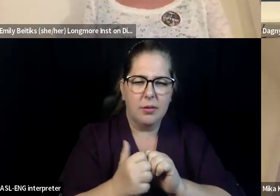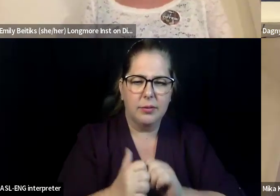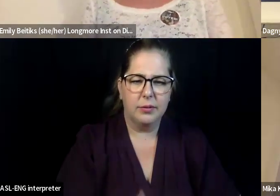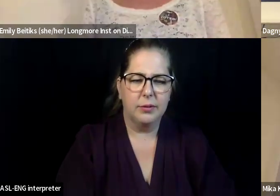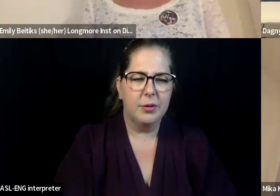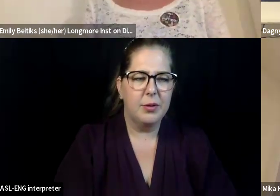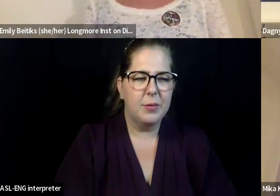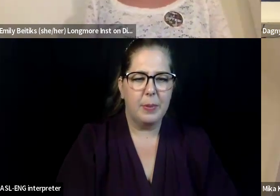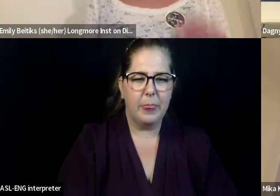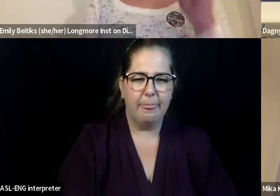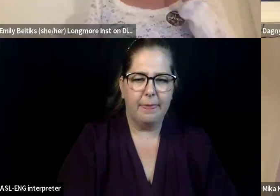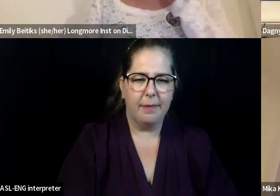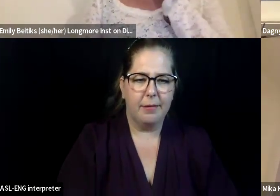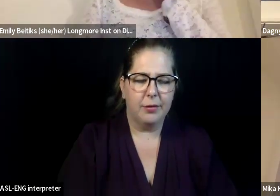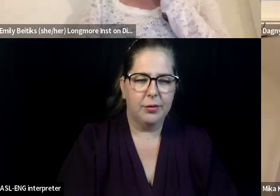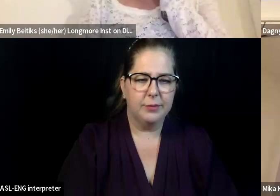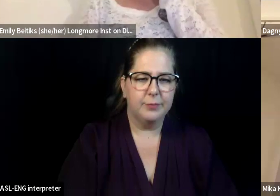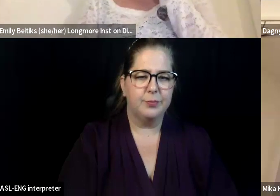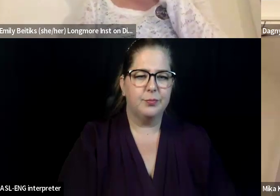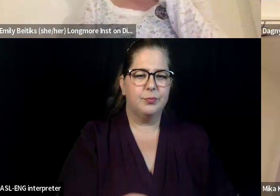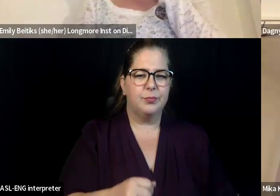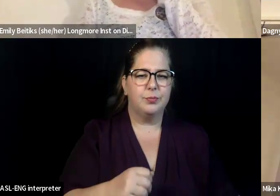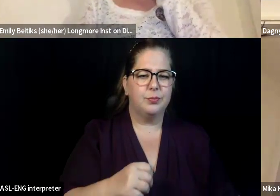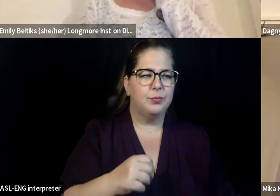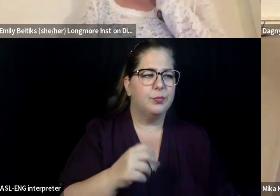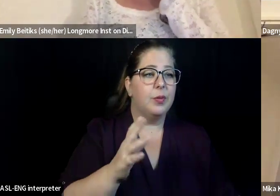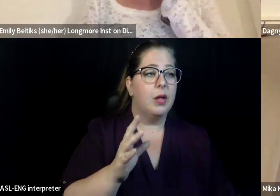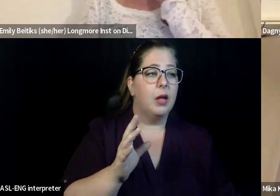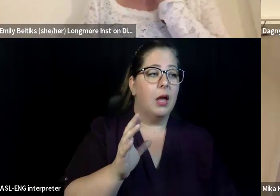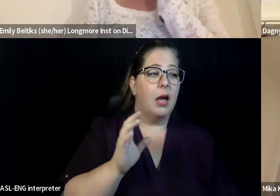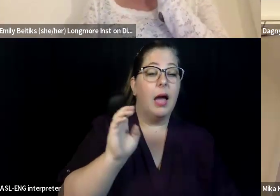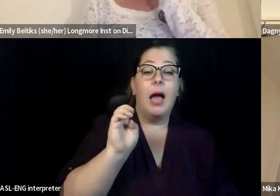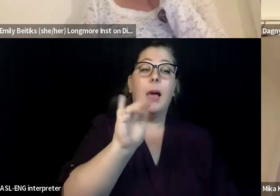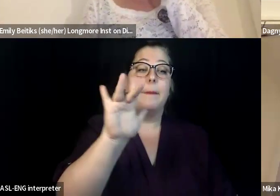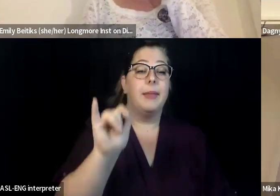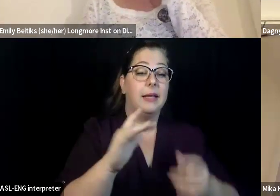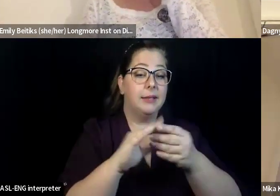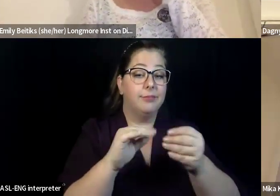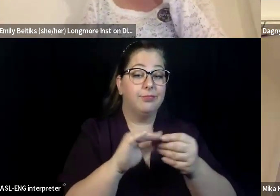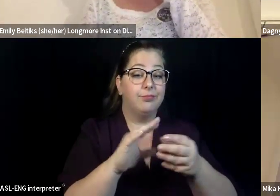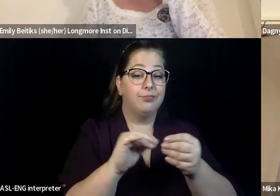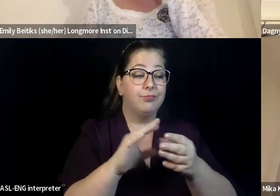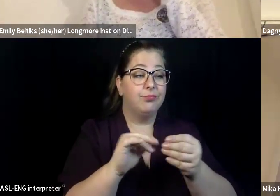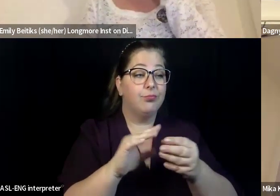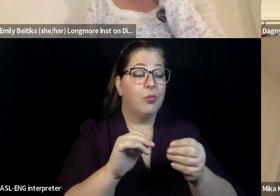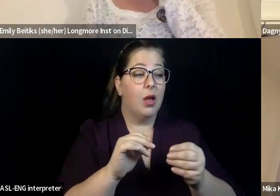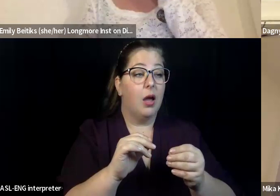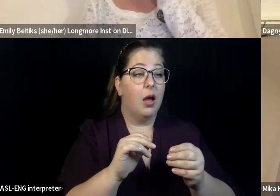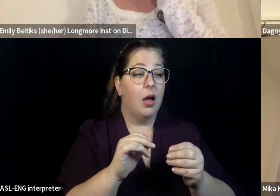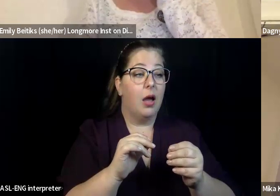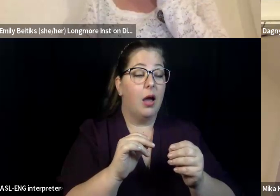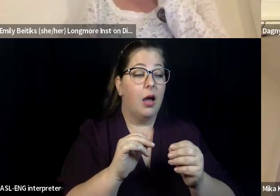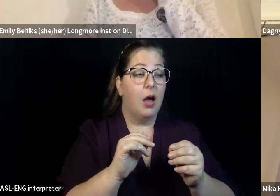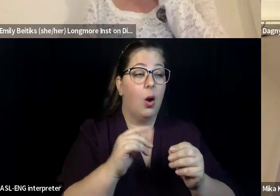I, I can tell. Um, we, um, we are definitely thinking about access.